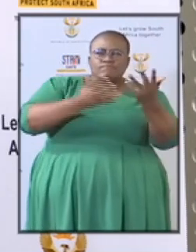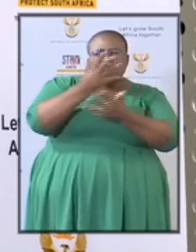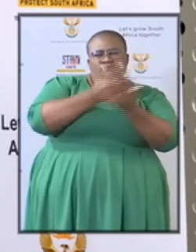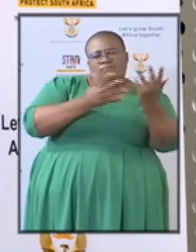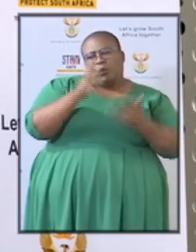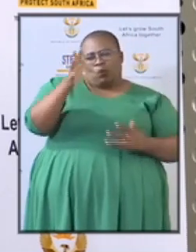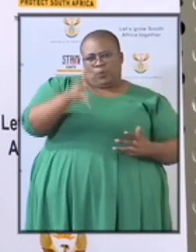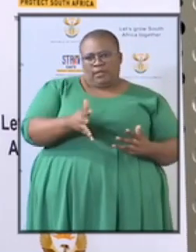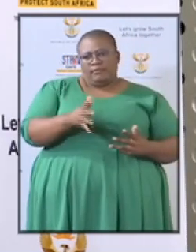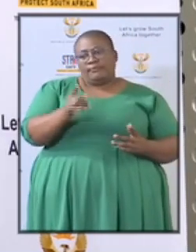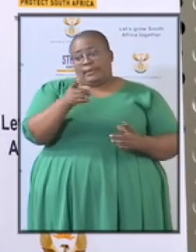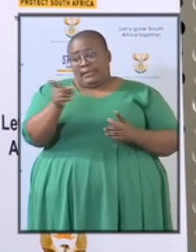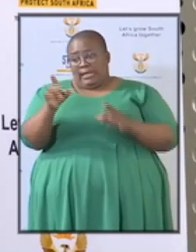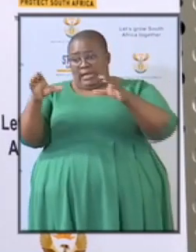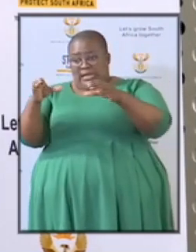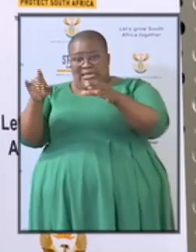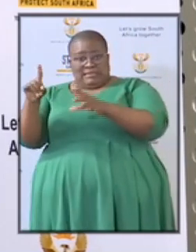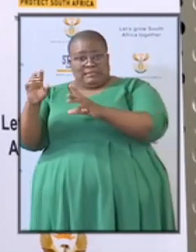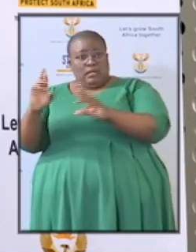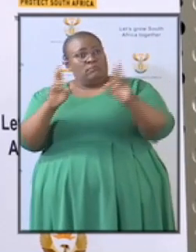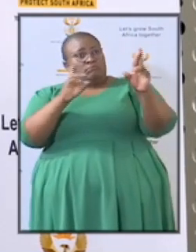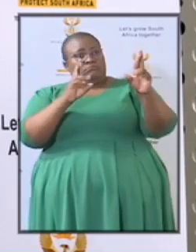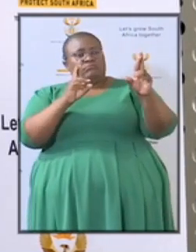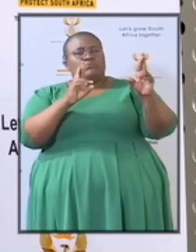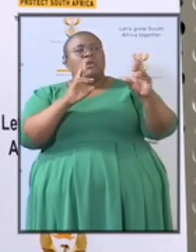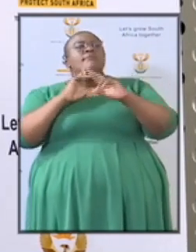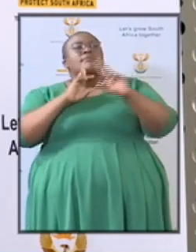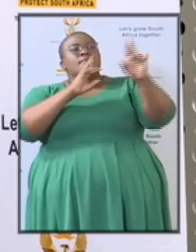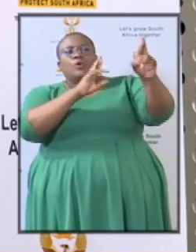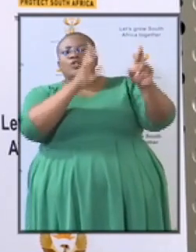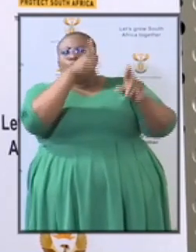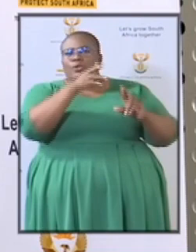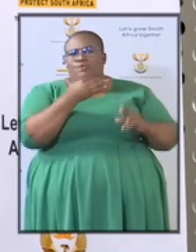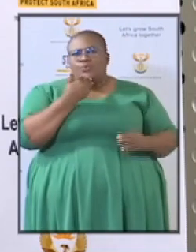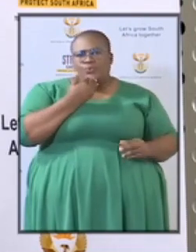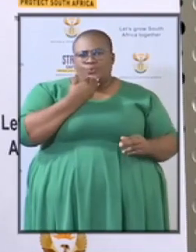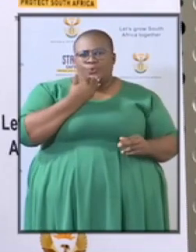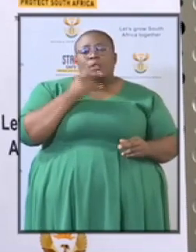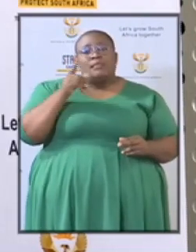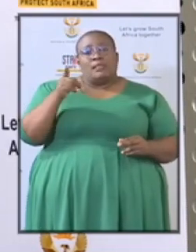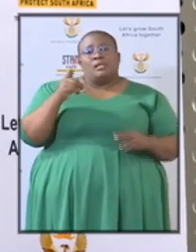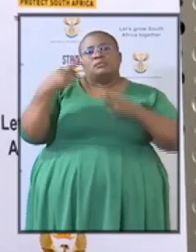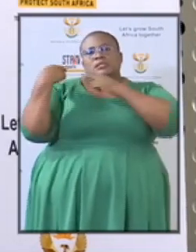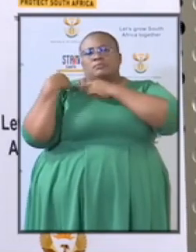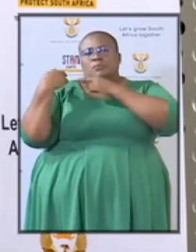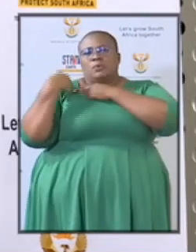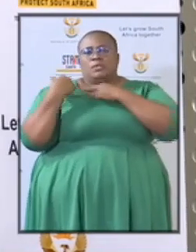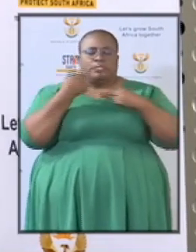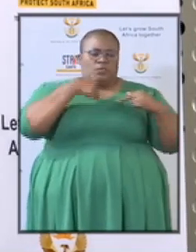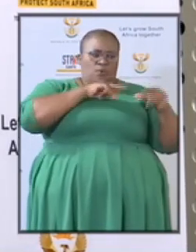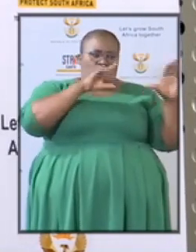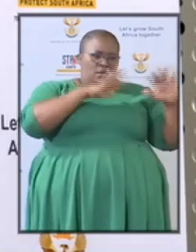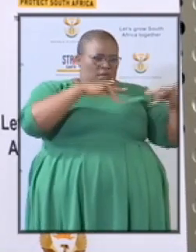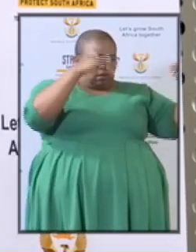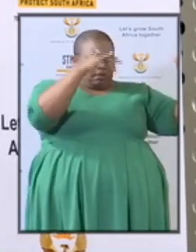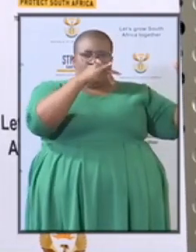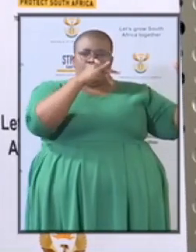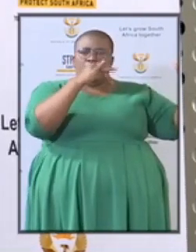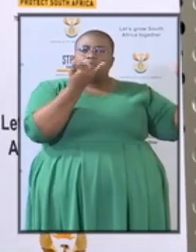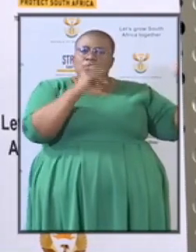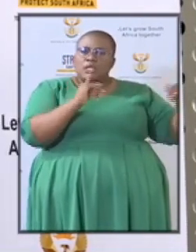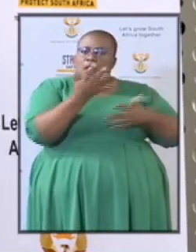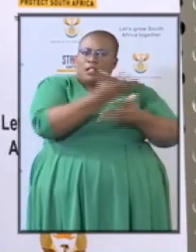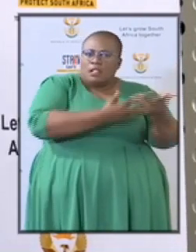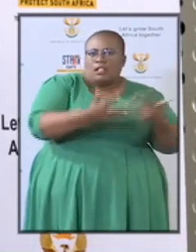where will how will they be located and so forth but that is the responsibility that cabinet is still looking into we are not ready now